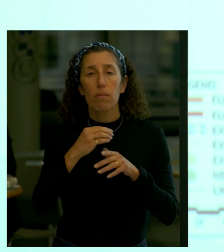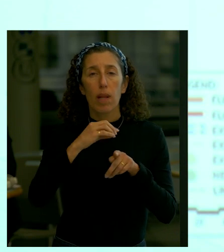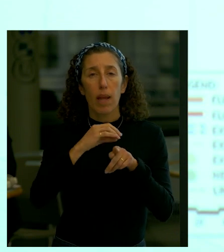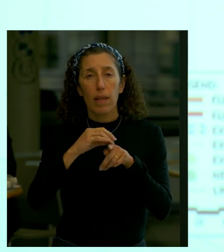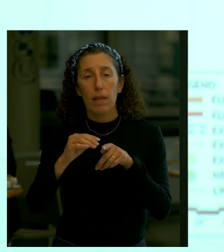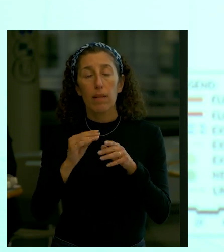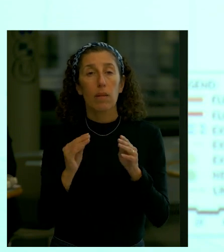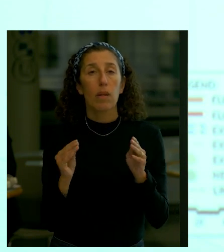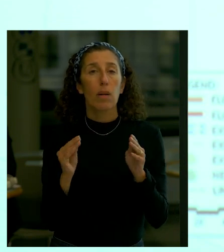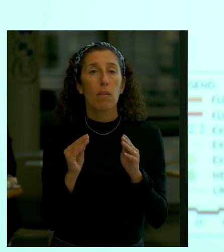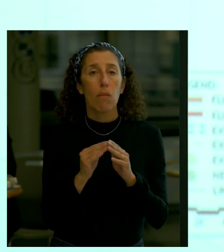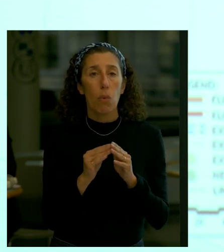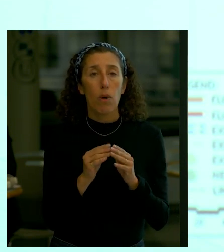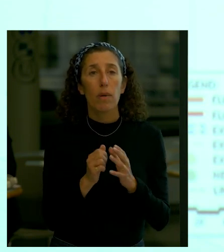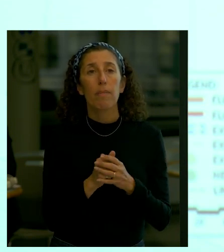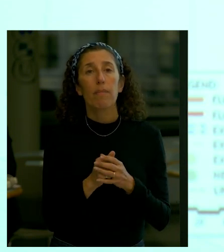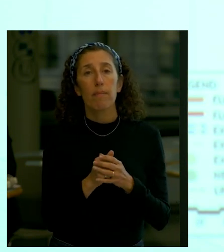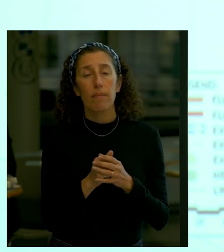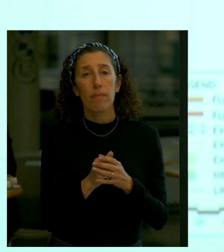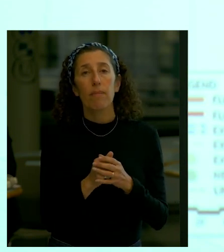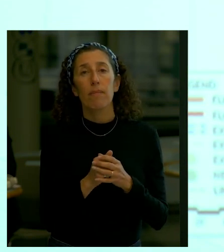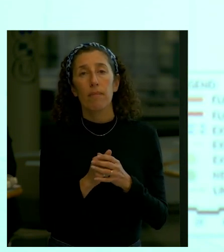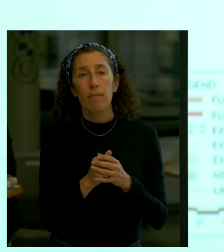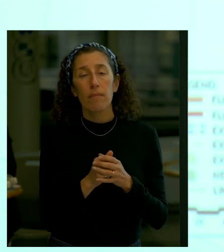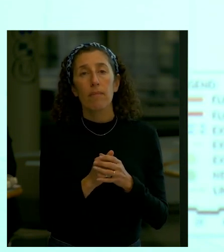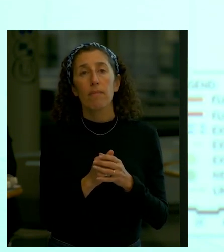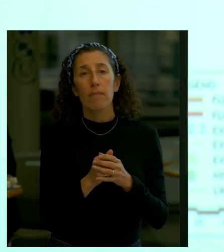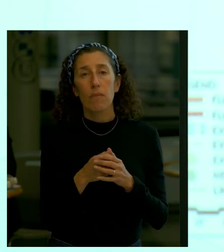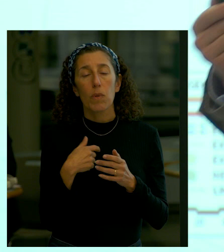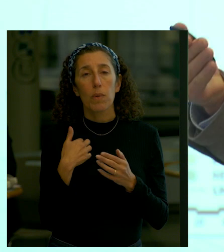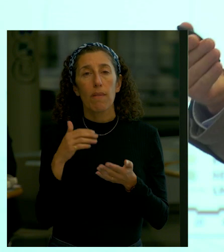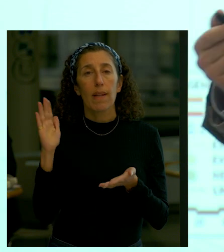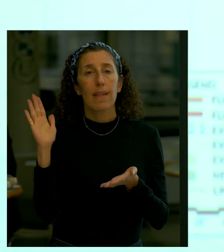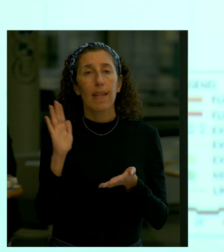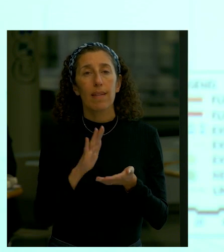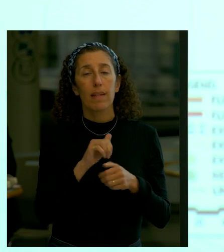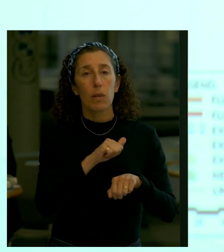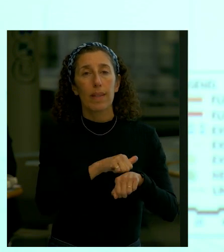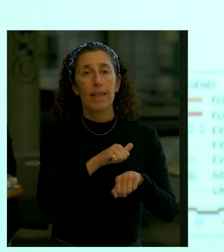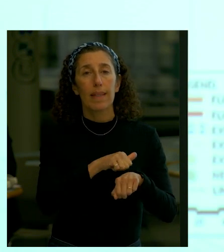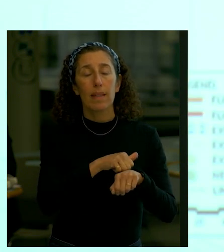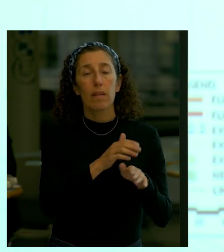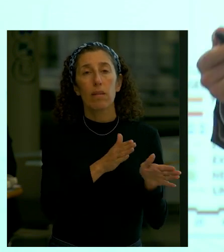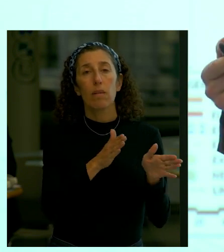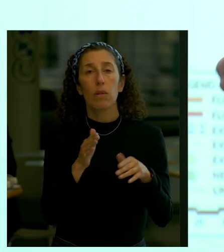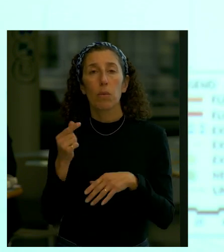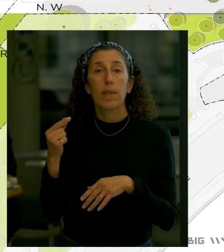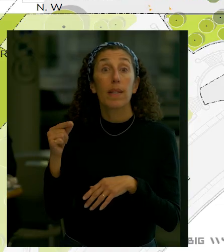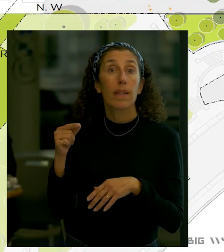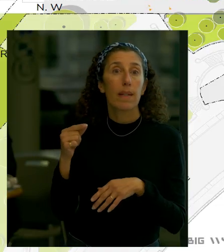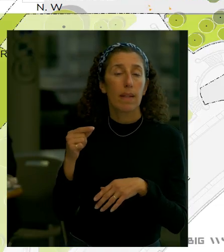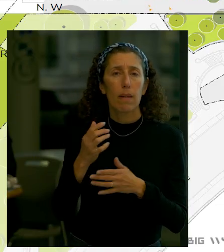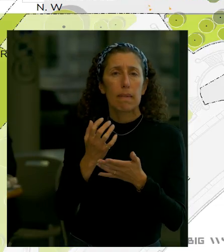and a sense of we want to get away from concrete we want to move towards green and every opportunity we have